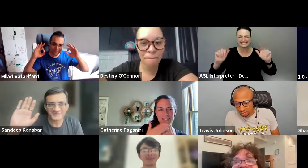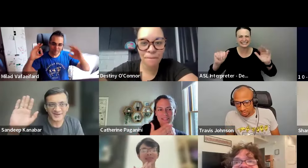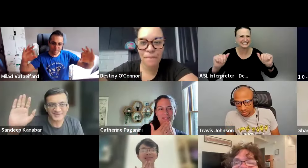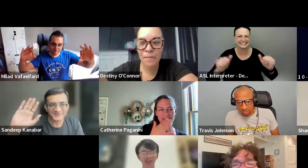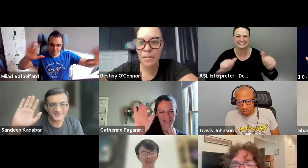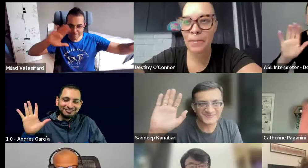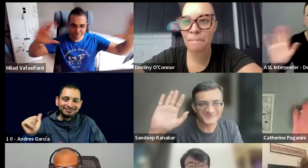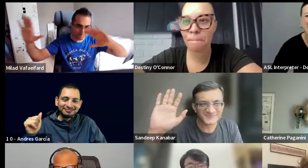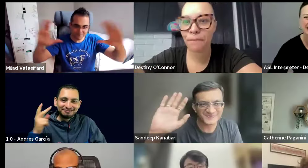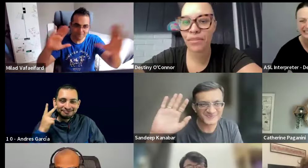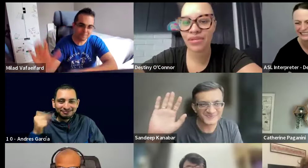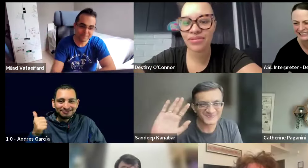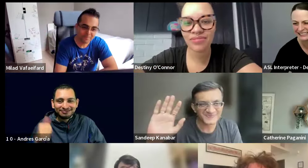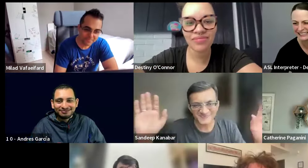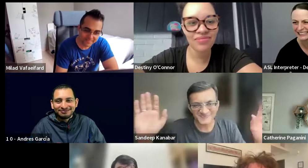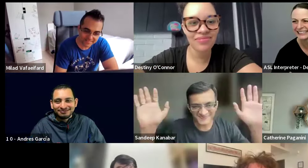Thank you. Bye.